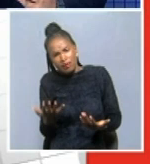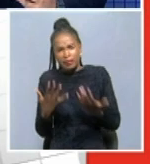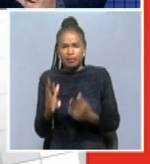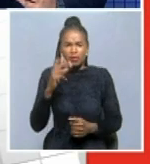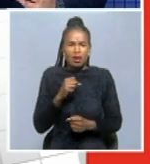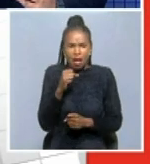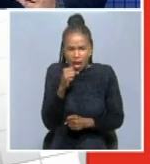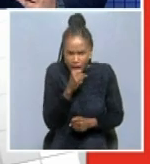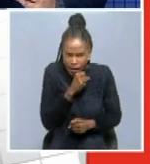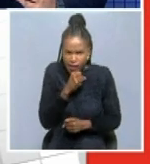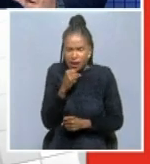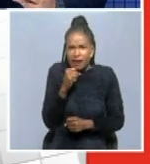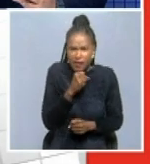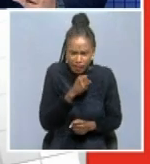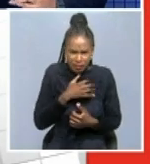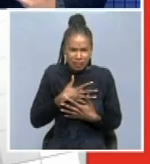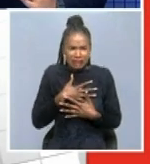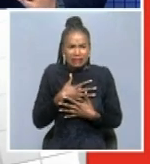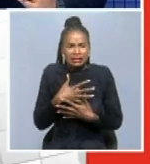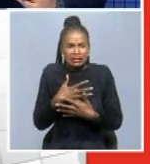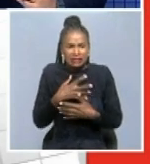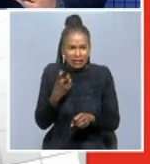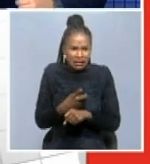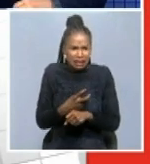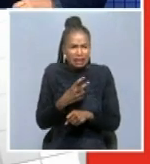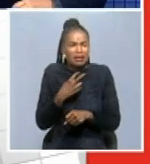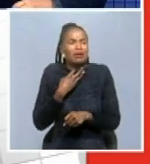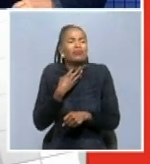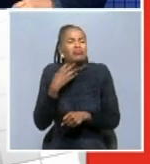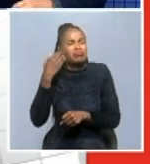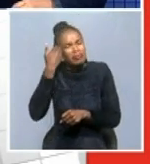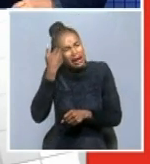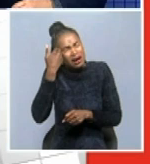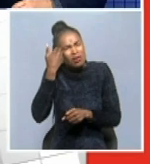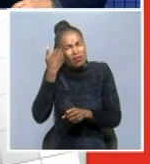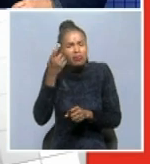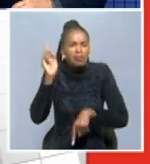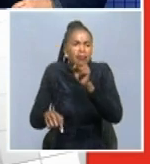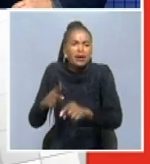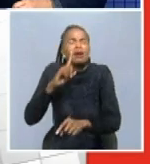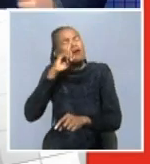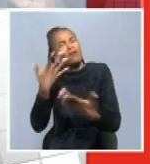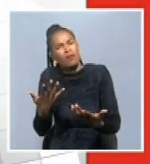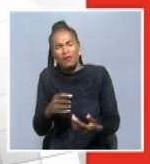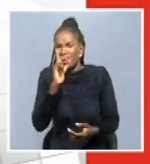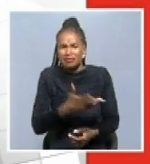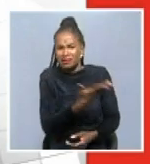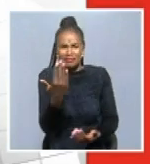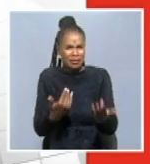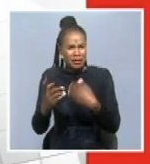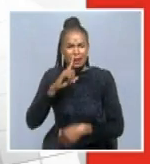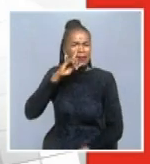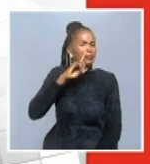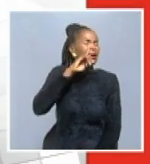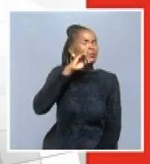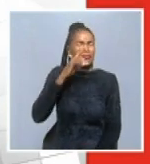symptoms, go to testing centers? What exactly is the criteria? Yes. The criteria, of course,